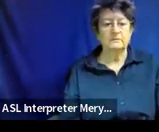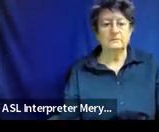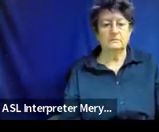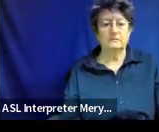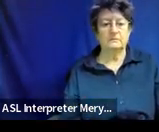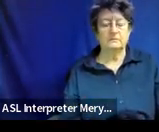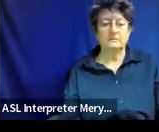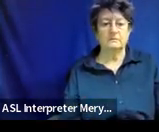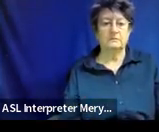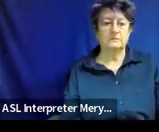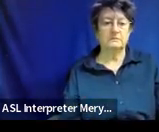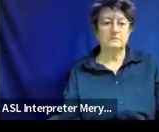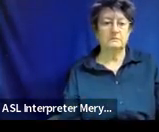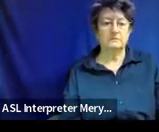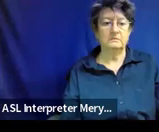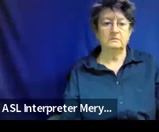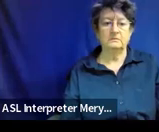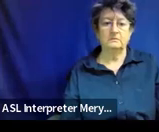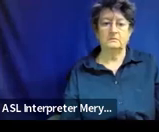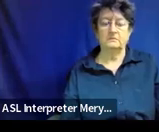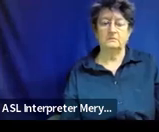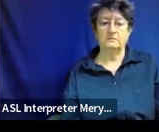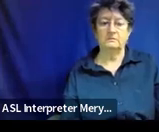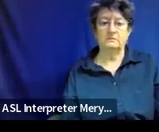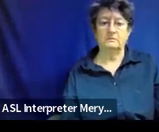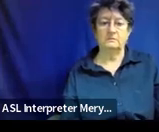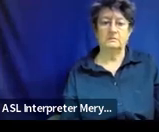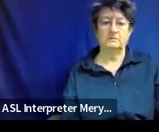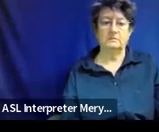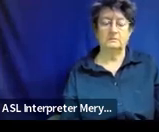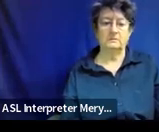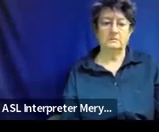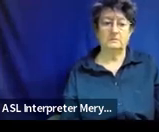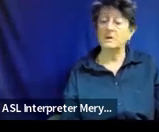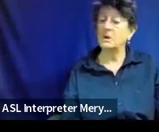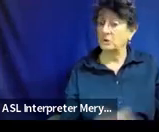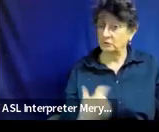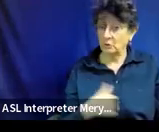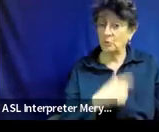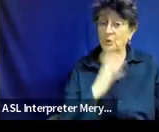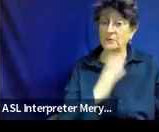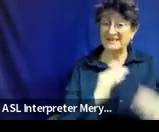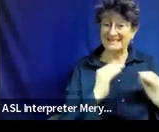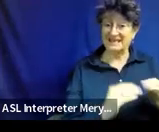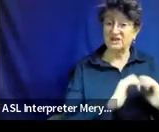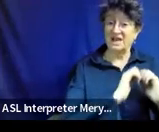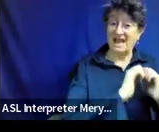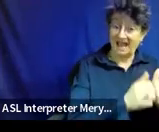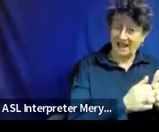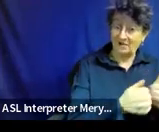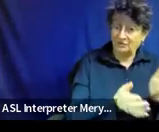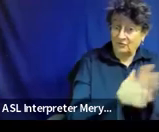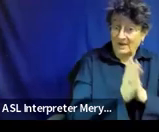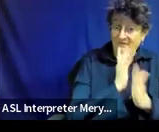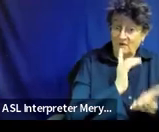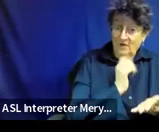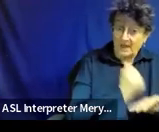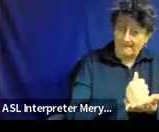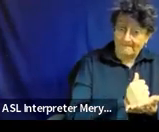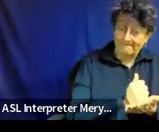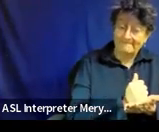So we're going to teach her to request help. That's going to increase